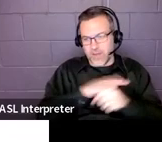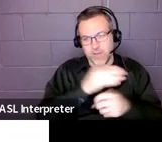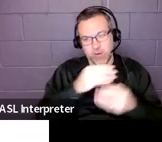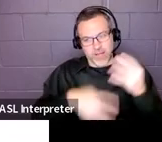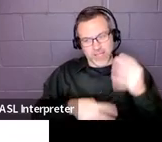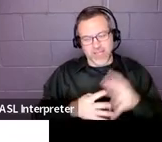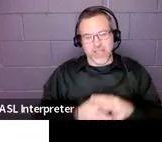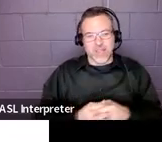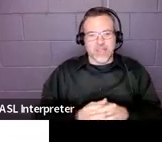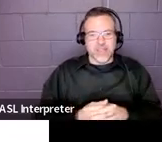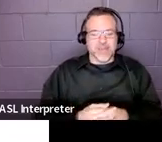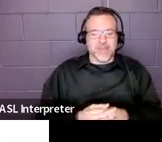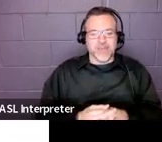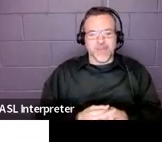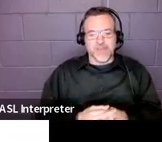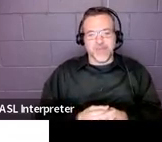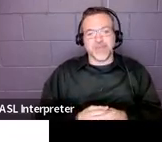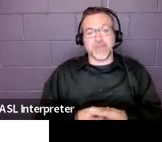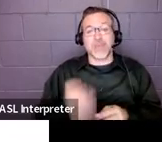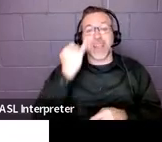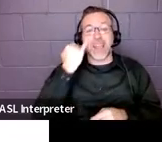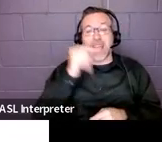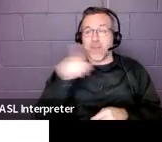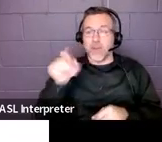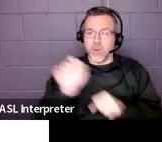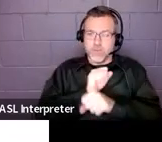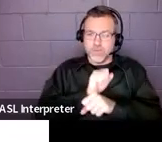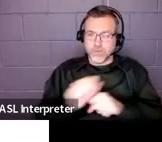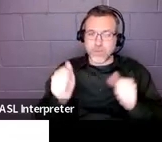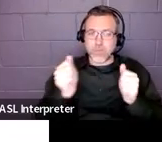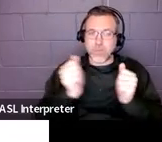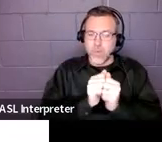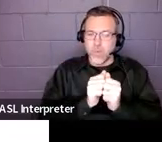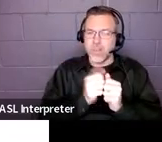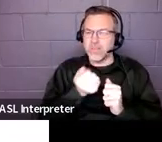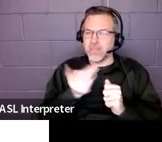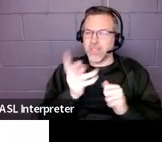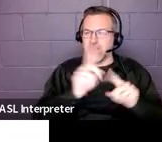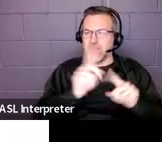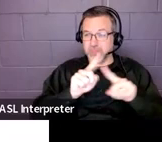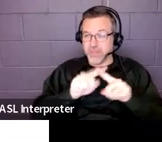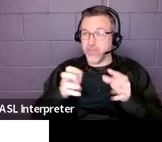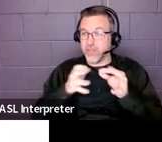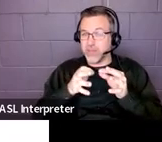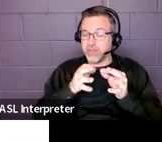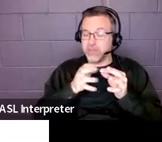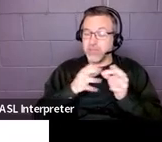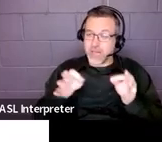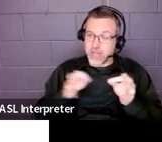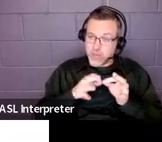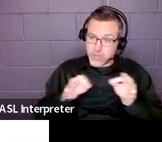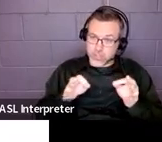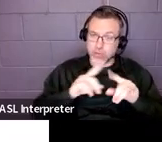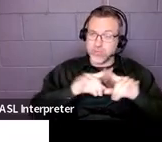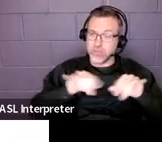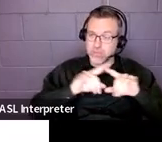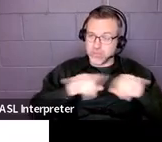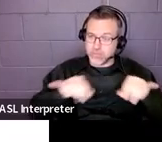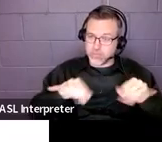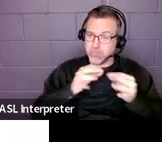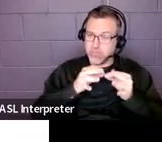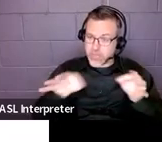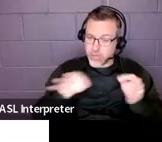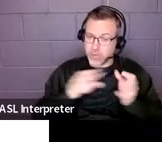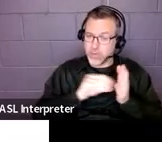If you are someone who works with multilingual learners and you have a